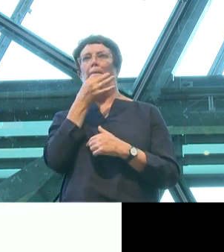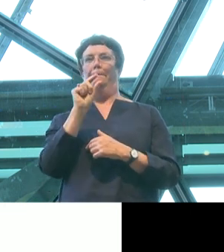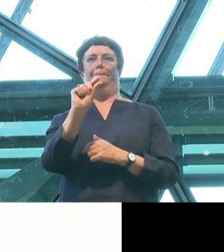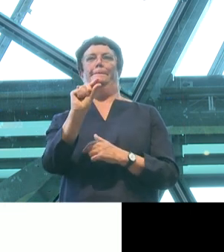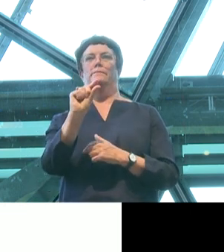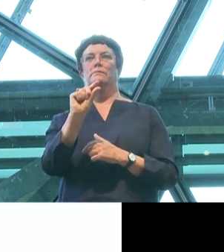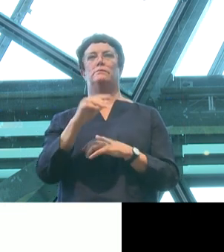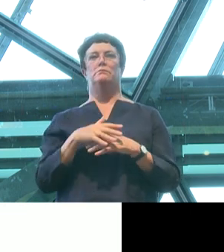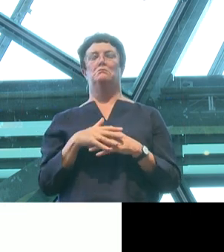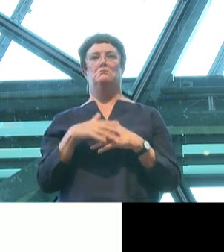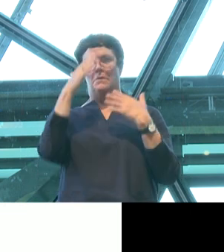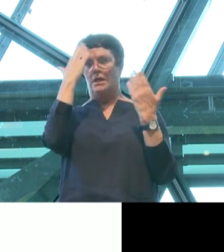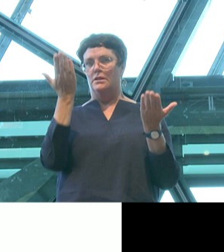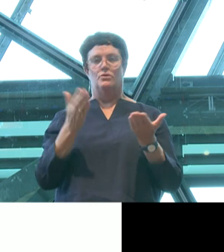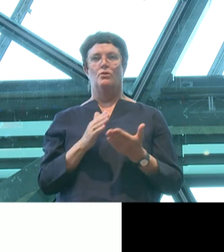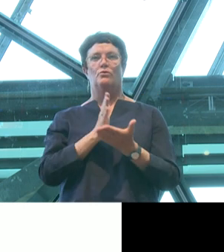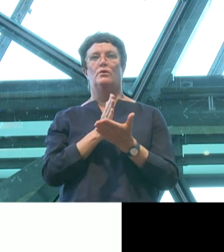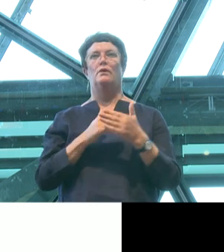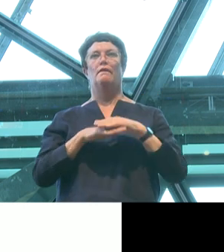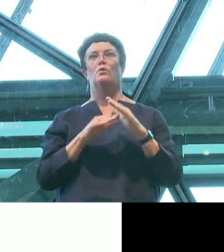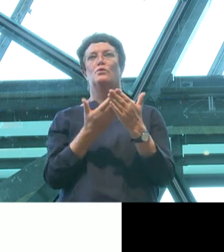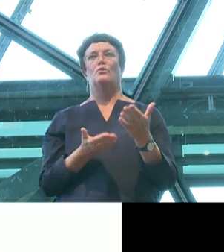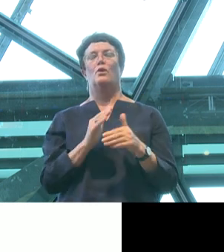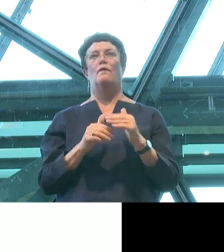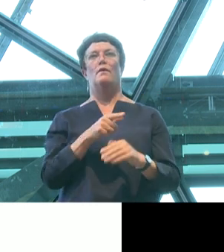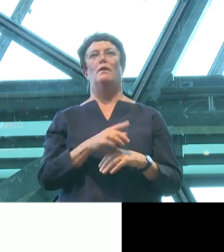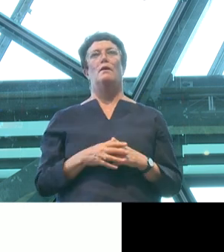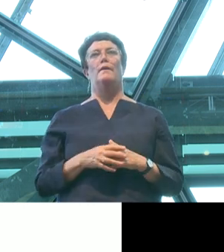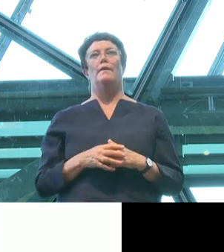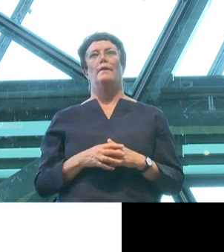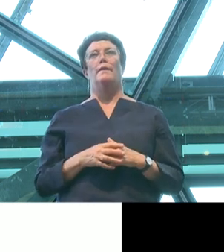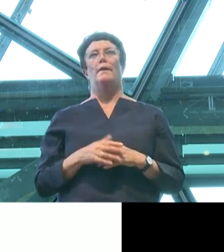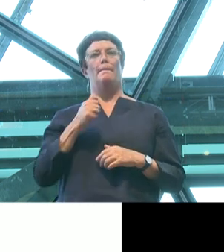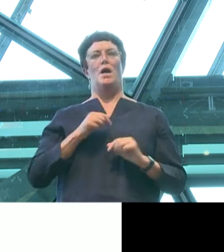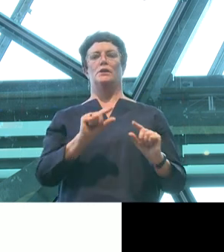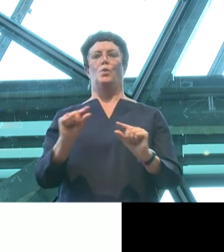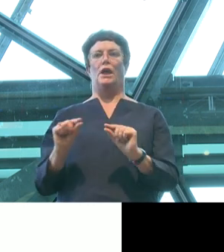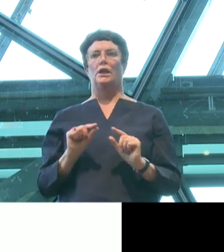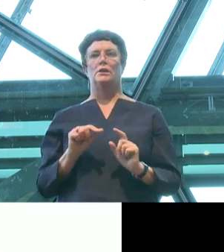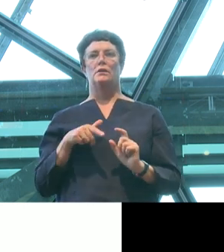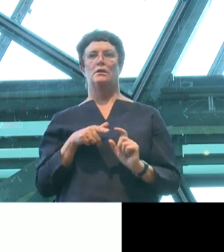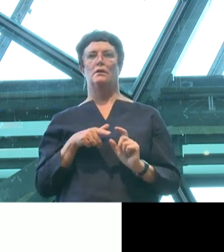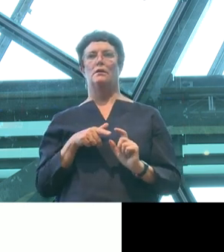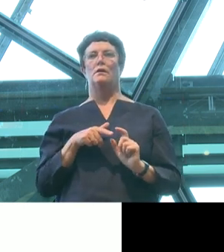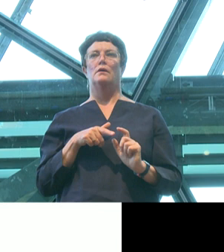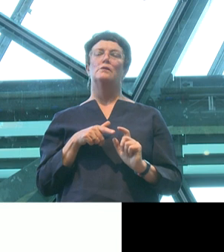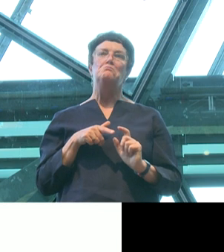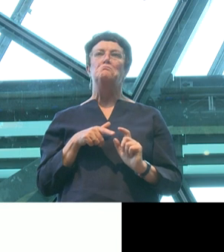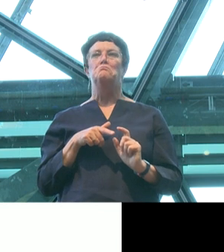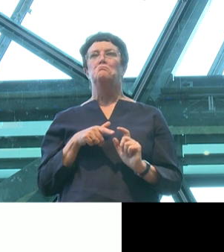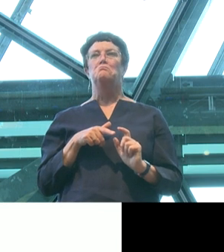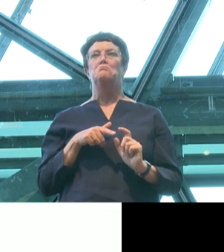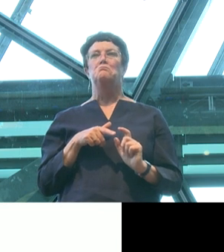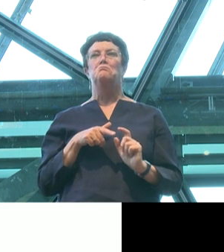inadequate or misleading, and at worst, false. And my tweet, in its own way, was a small drop in a